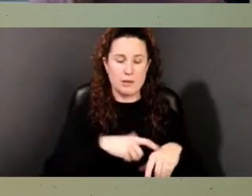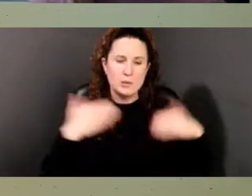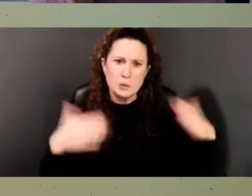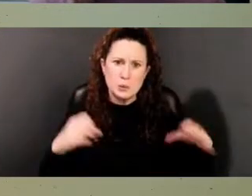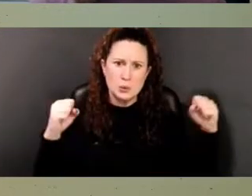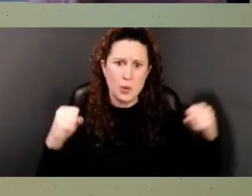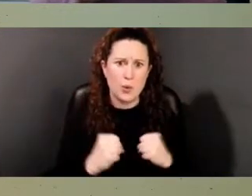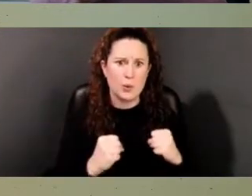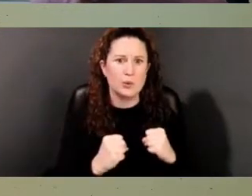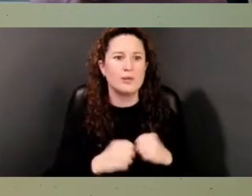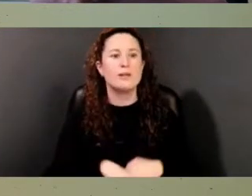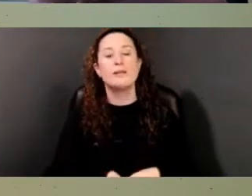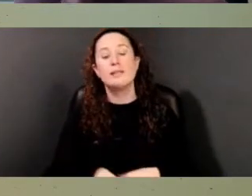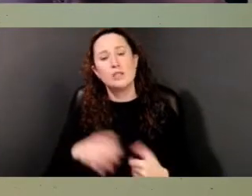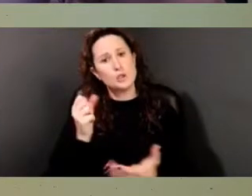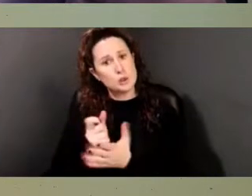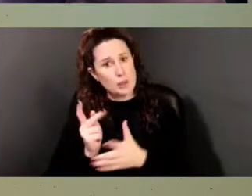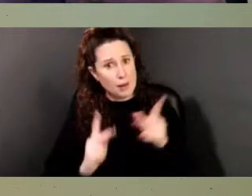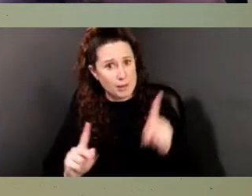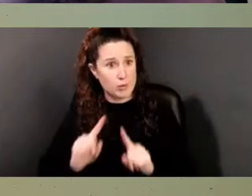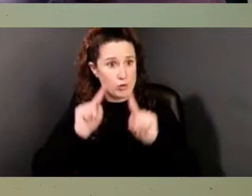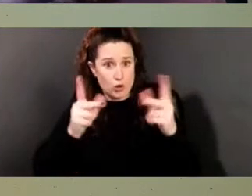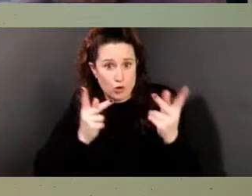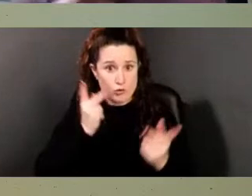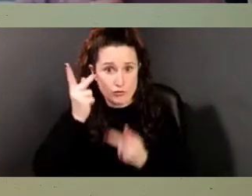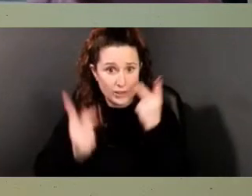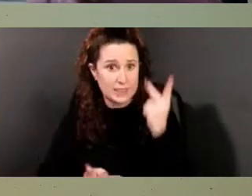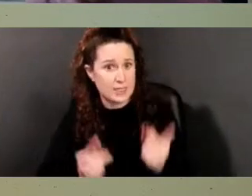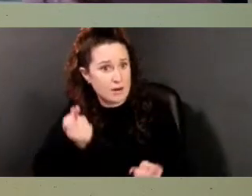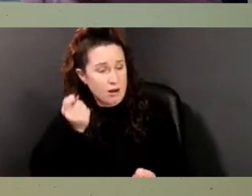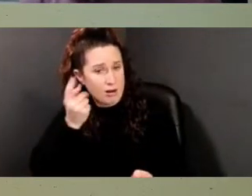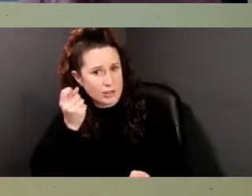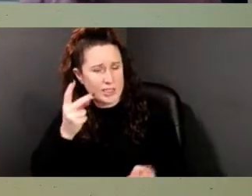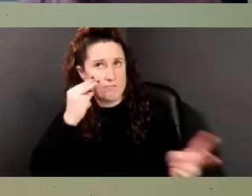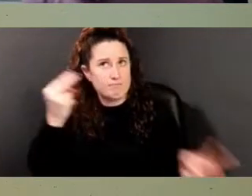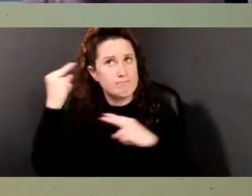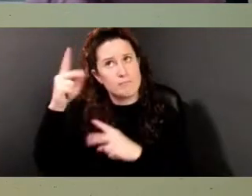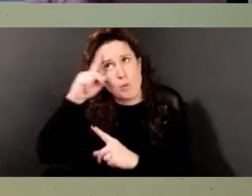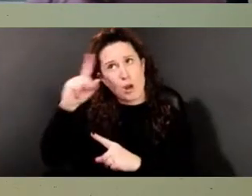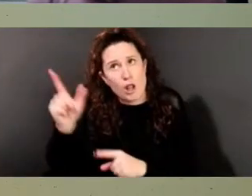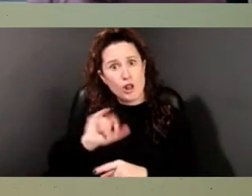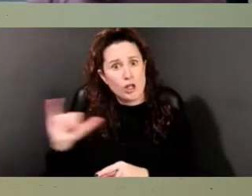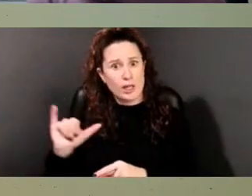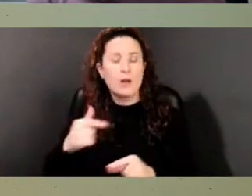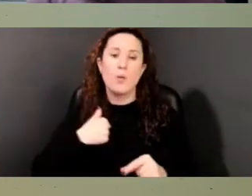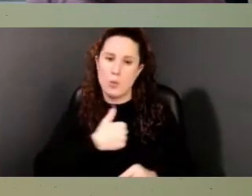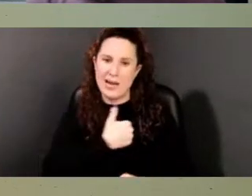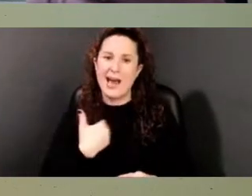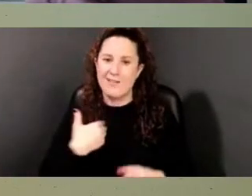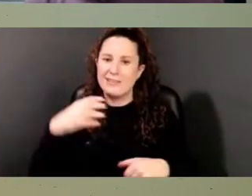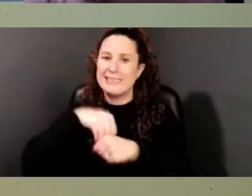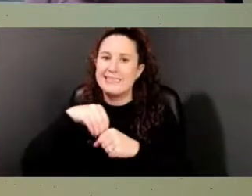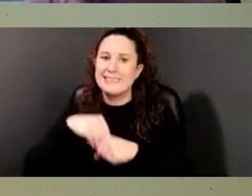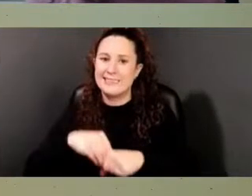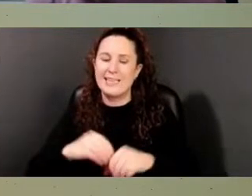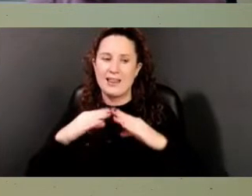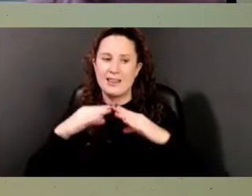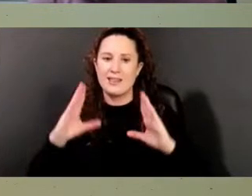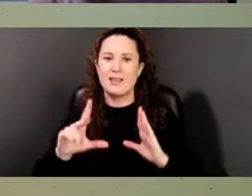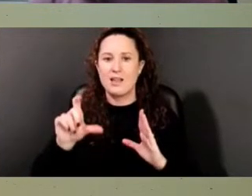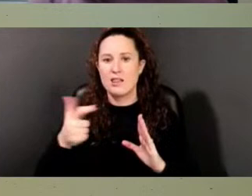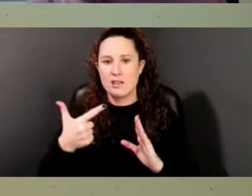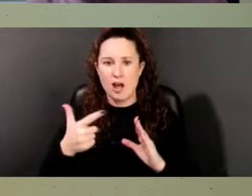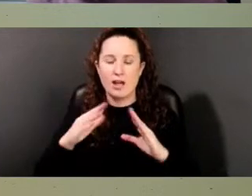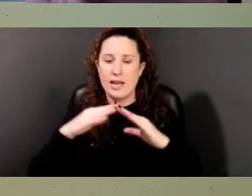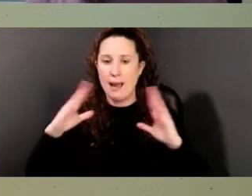visitors understand how people lived in these types of structures, the log dwelling is furnished with reproduction items and furniture as documented